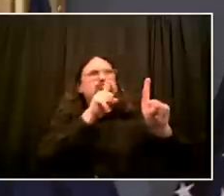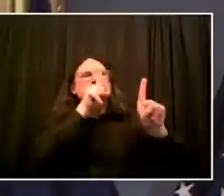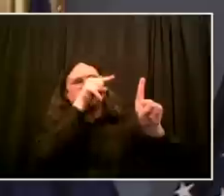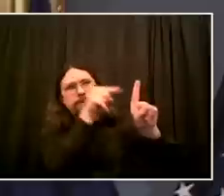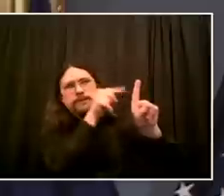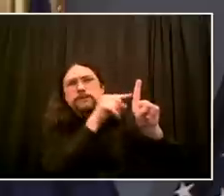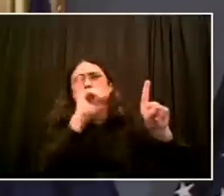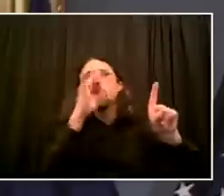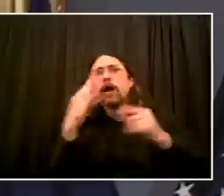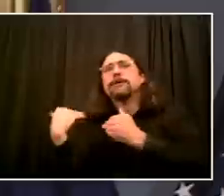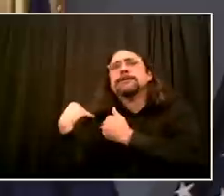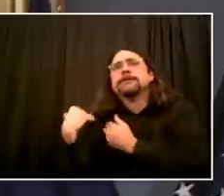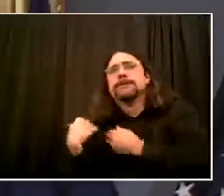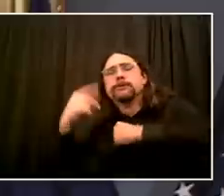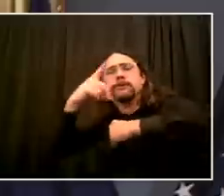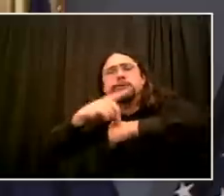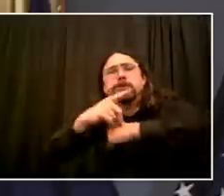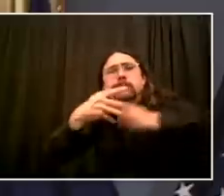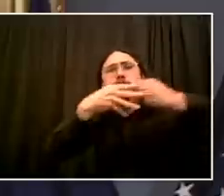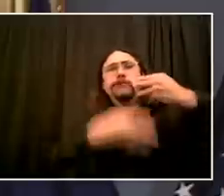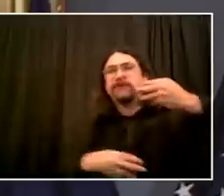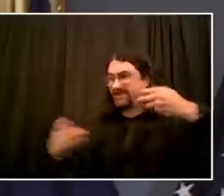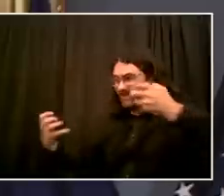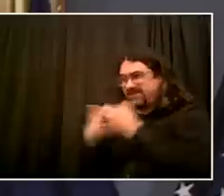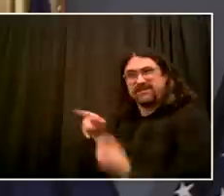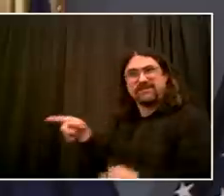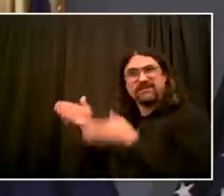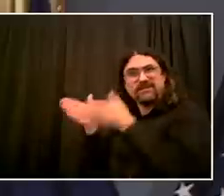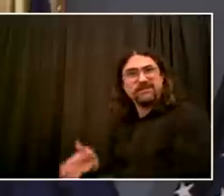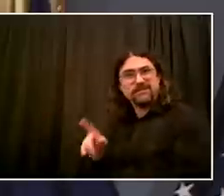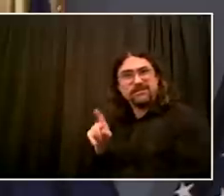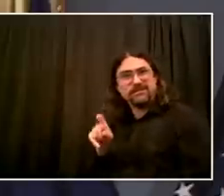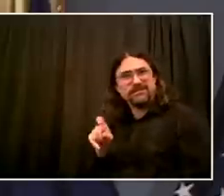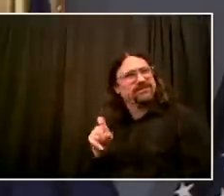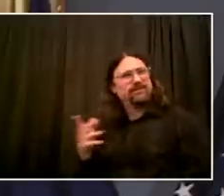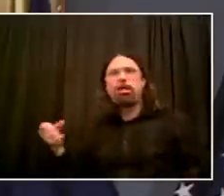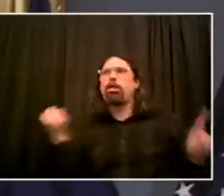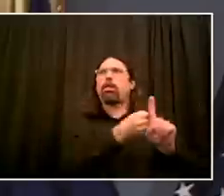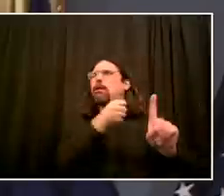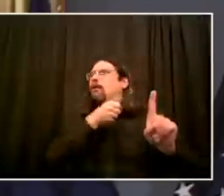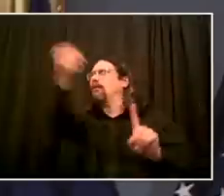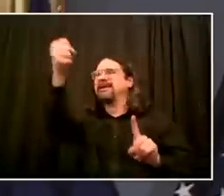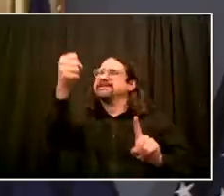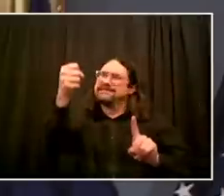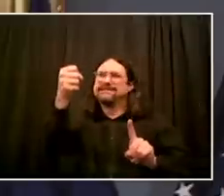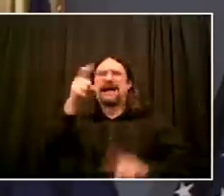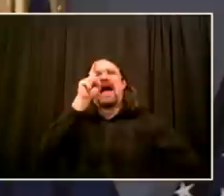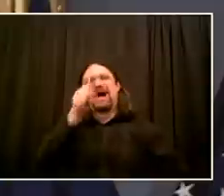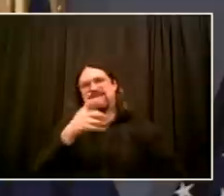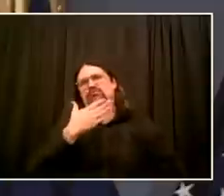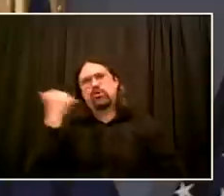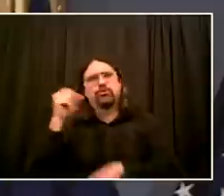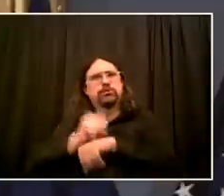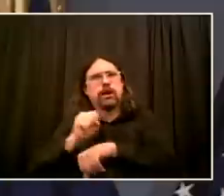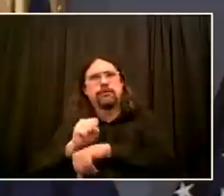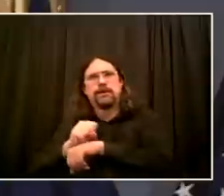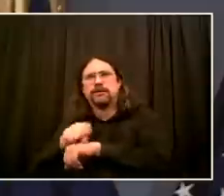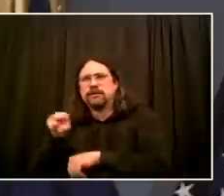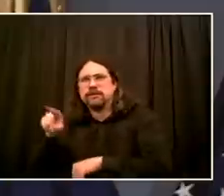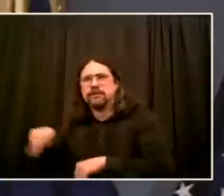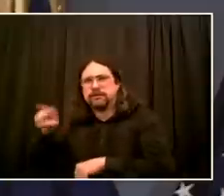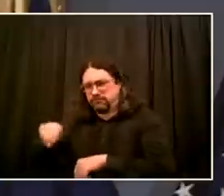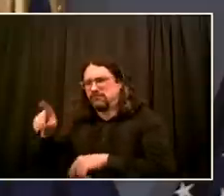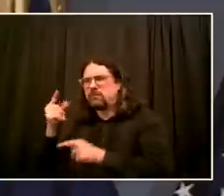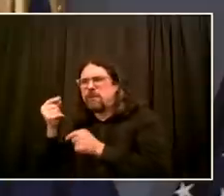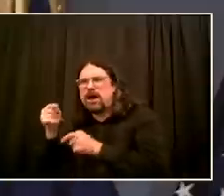life. We need to do a better job of hearing the concerns of community leaders when they say someone is not working out